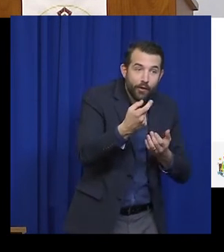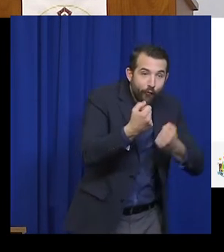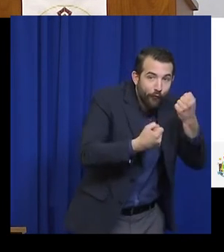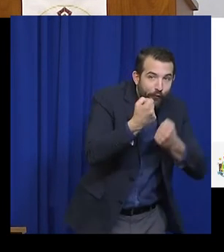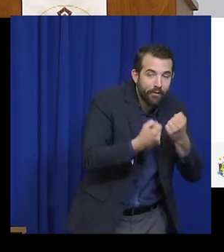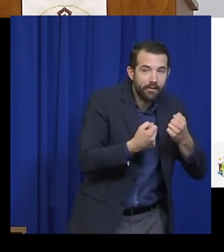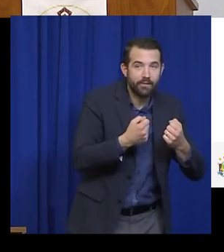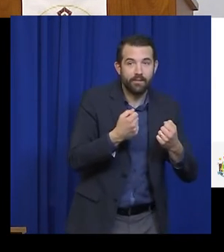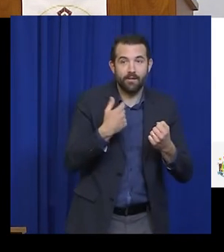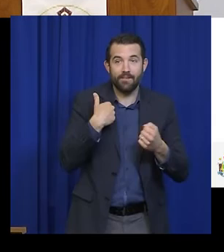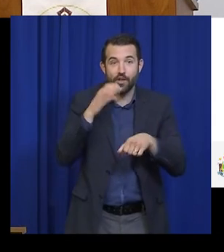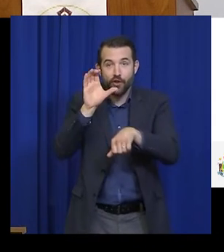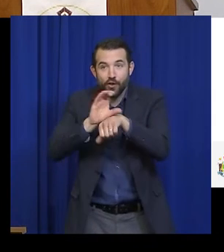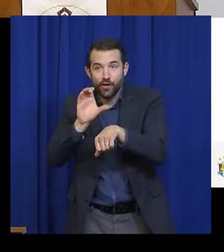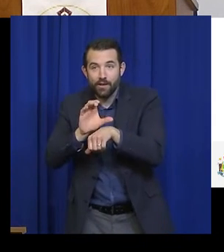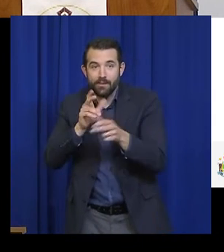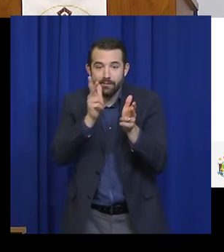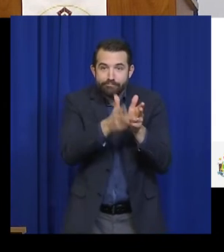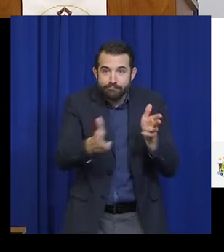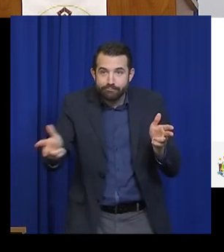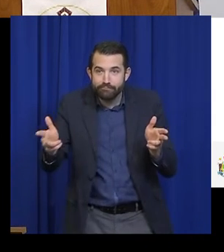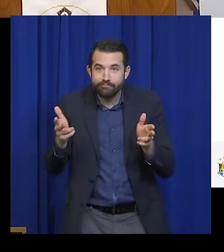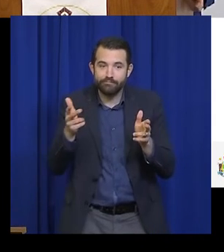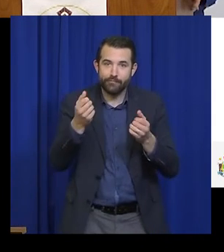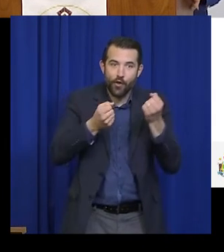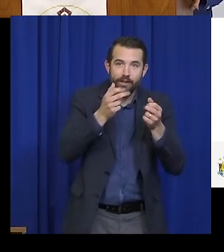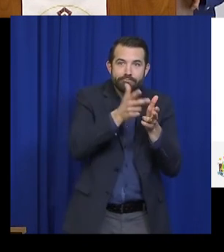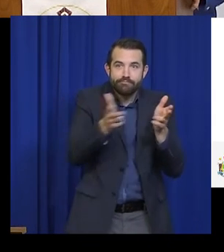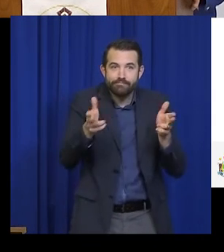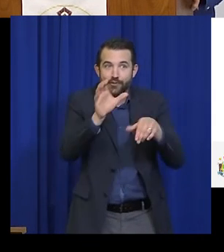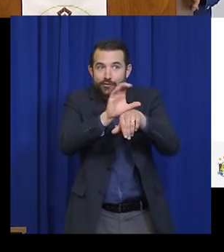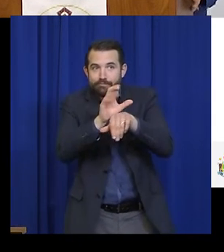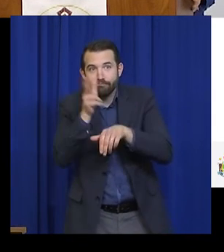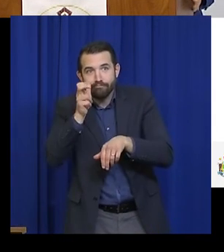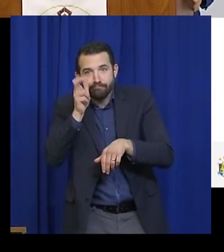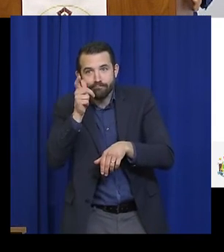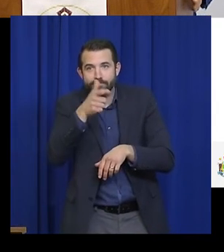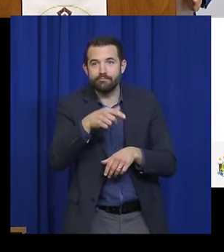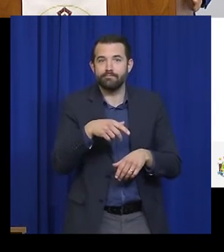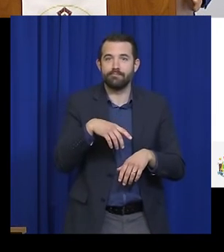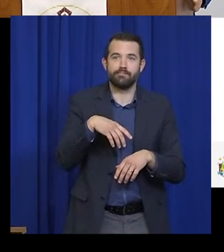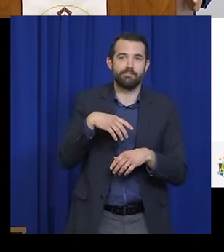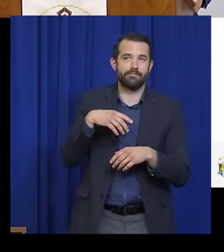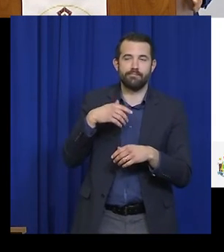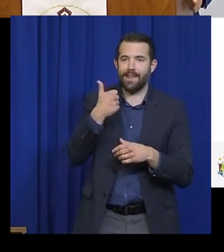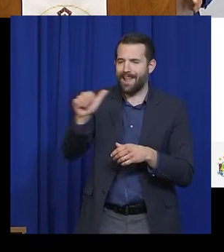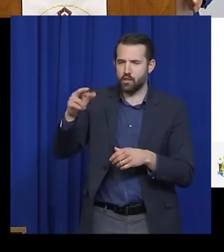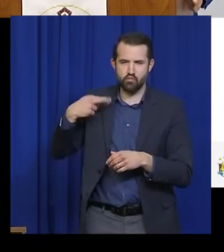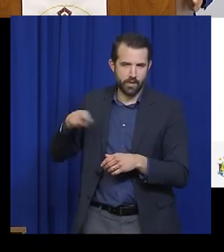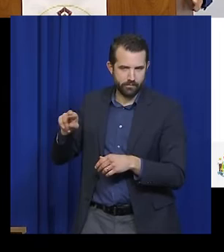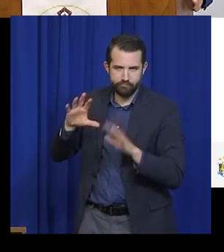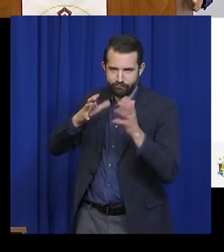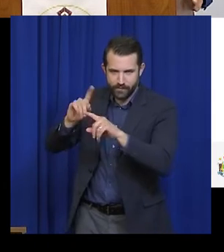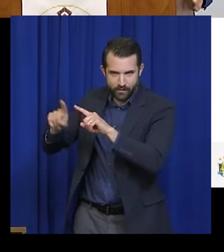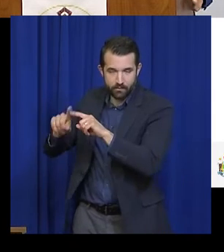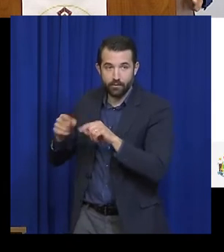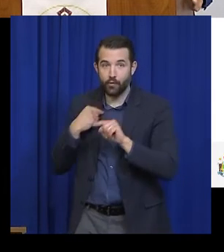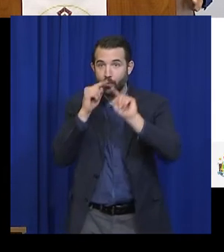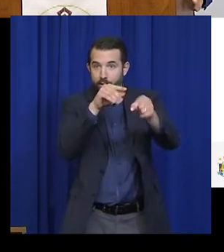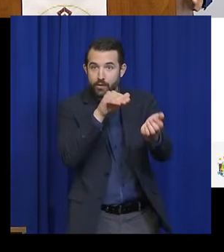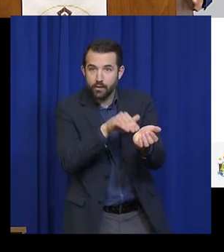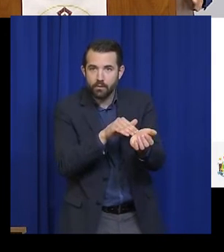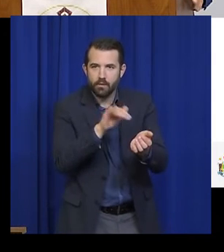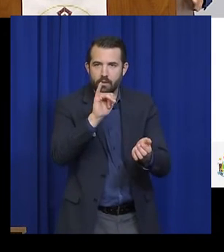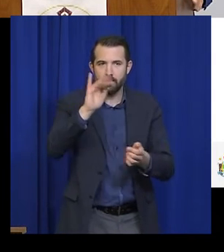during a drive-in religious service, receive medical care that you may have put off, and participate in